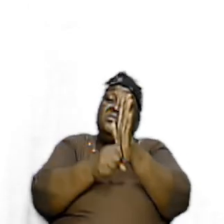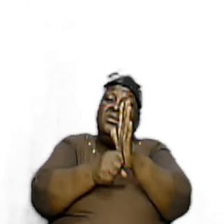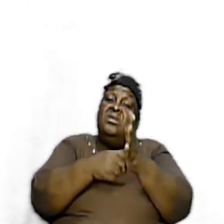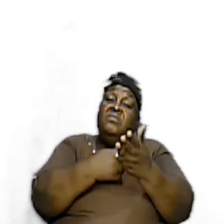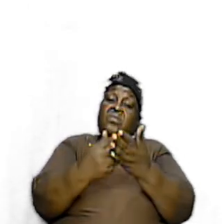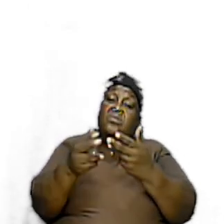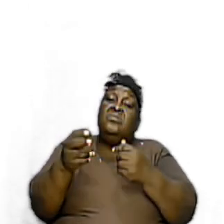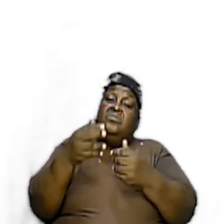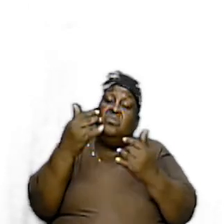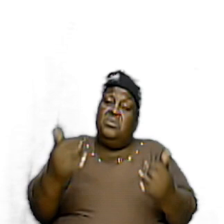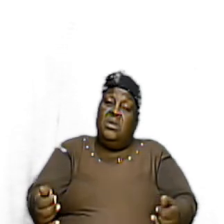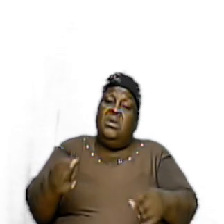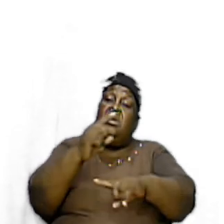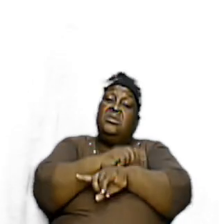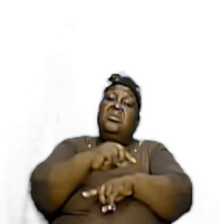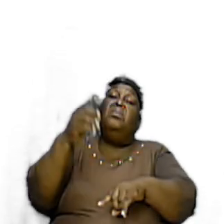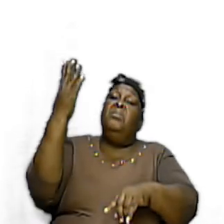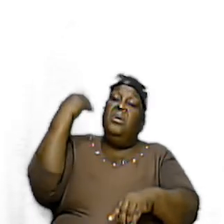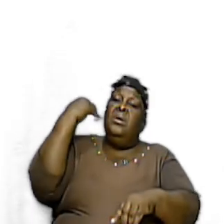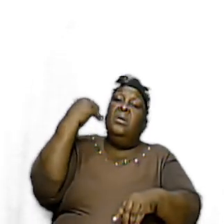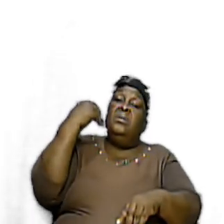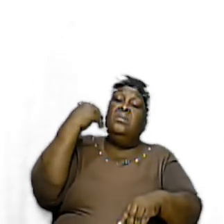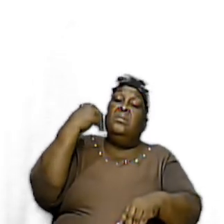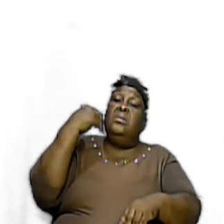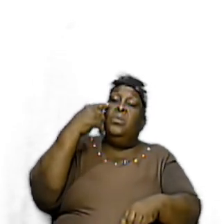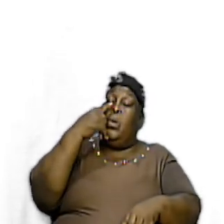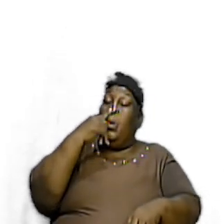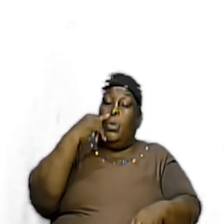was Back there Are sadly mistaken